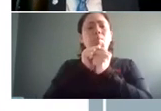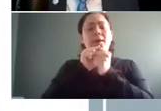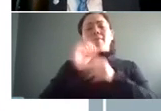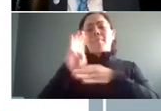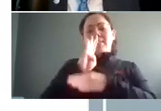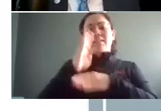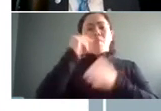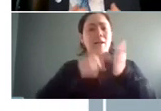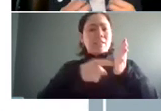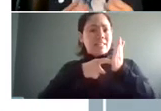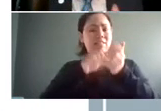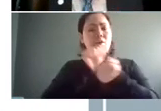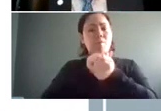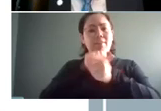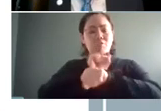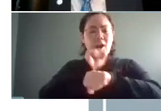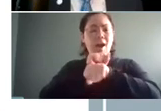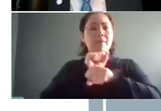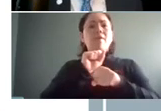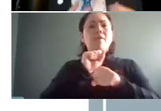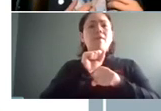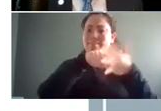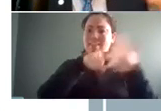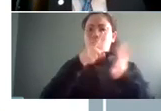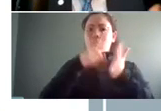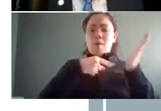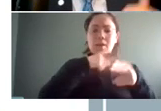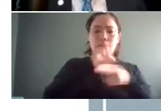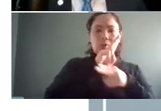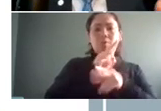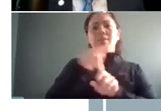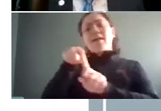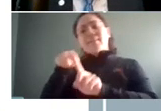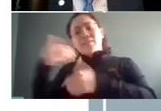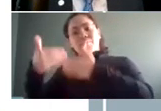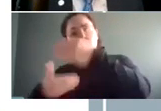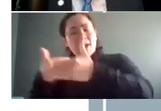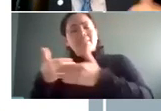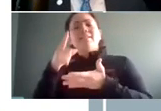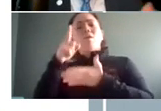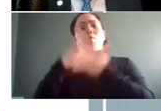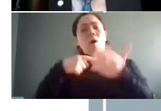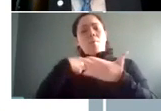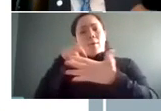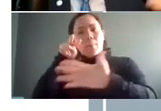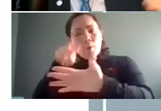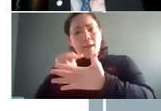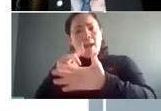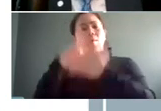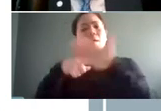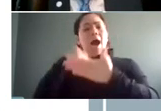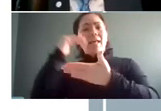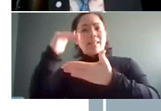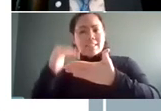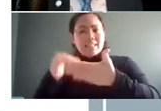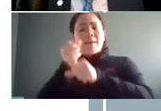and um you know here's the criteria that we use and here's all the procedures and and this is what we looked at and we listed all the employees we made